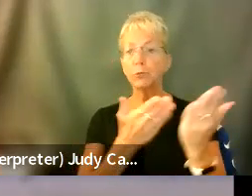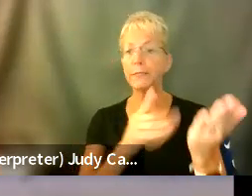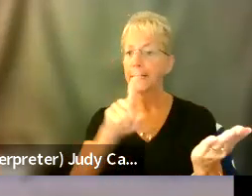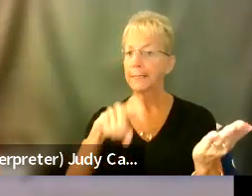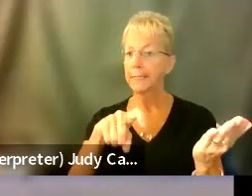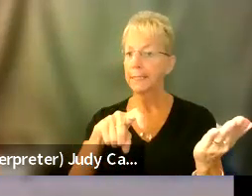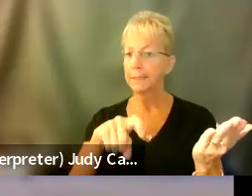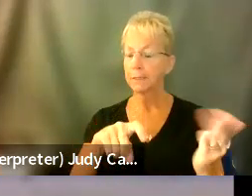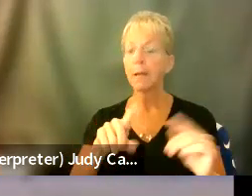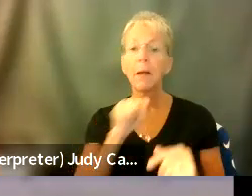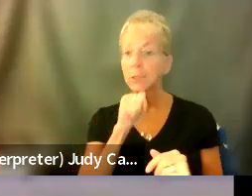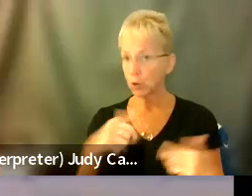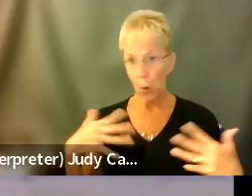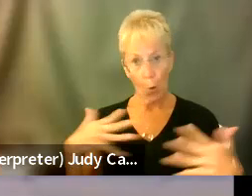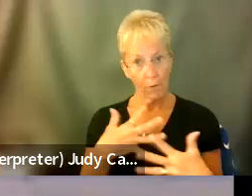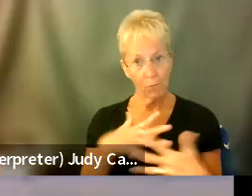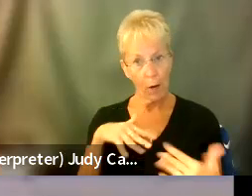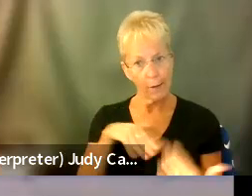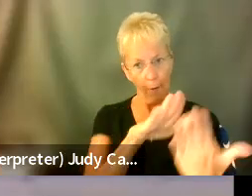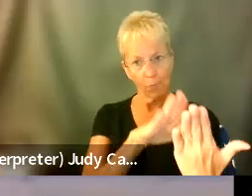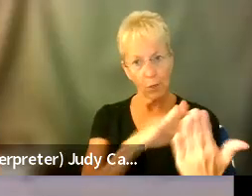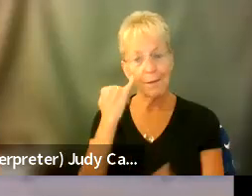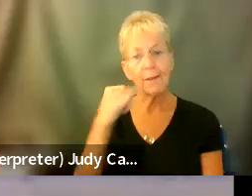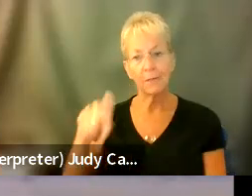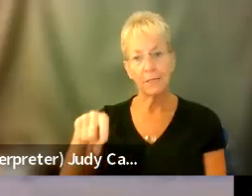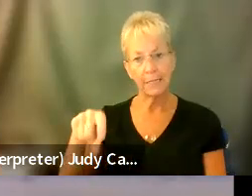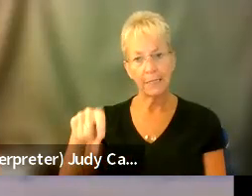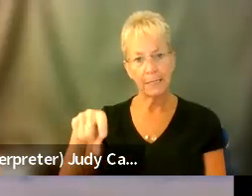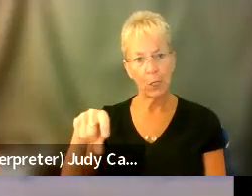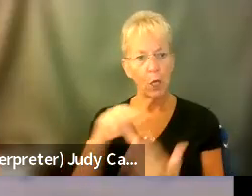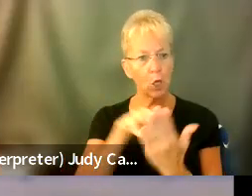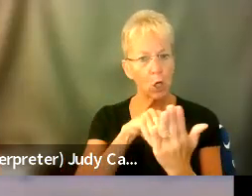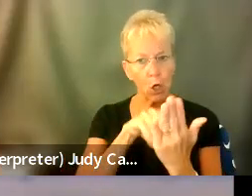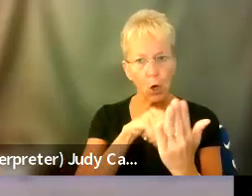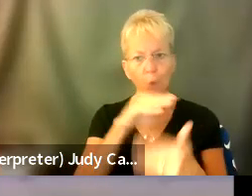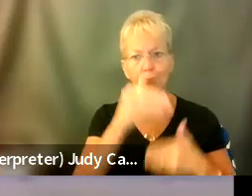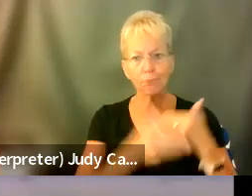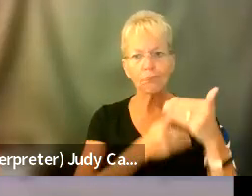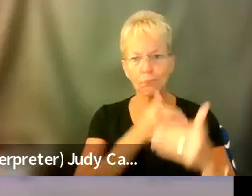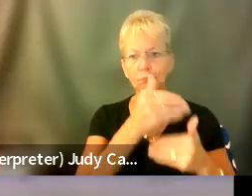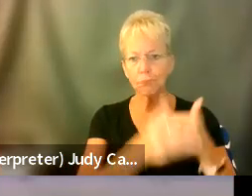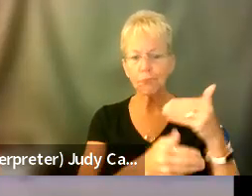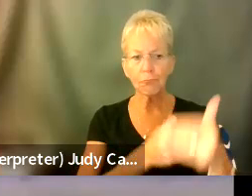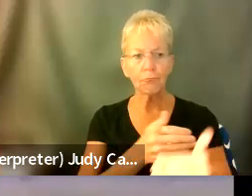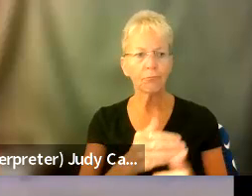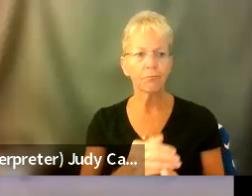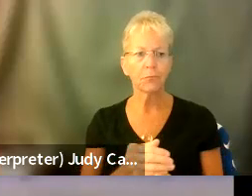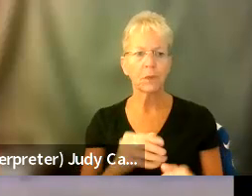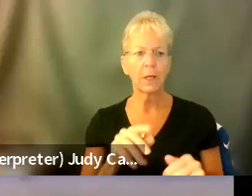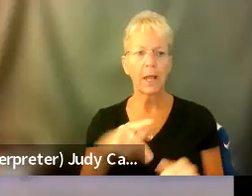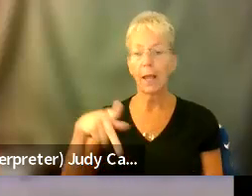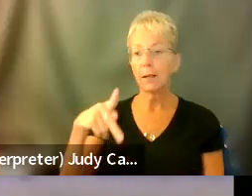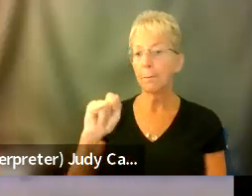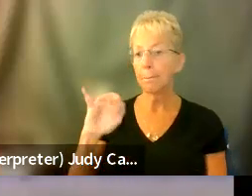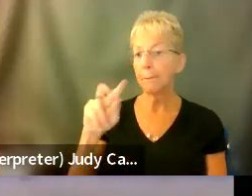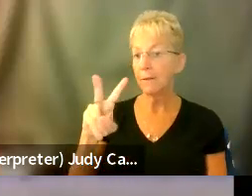of confrontation if necessary. Learn as you go and pivot. As my friend and co-host Nate would